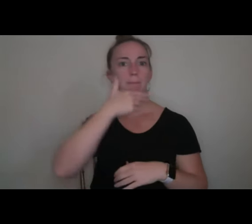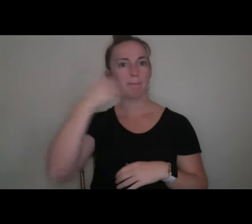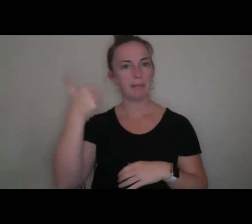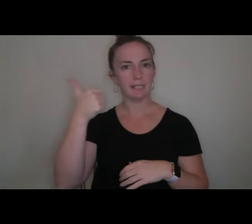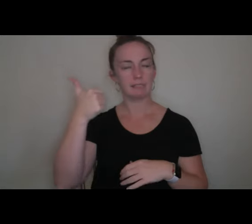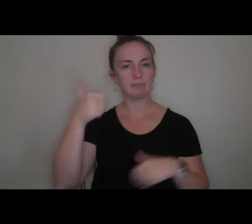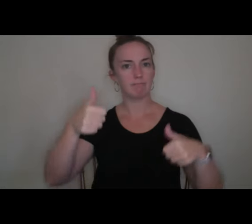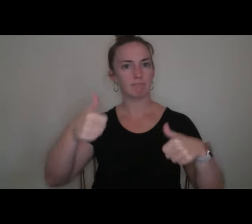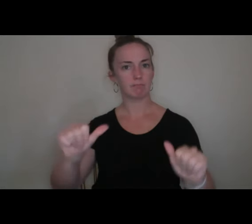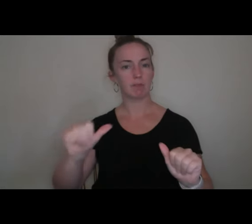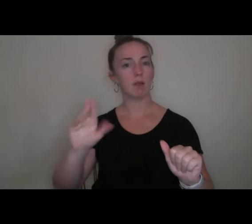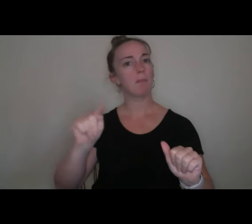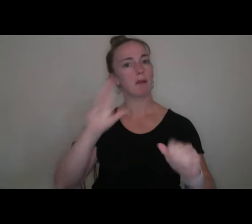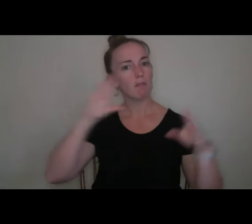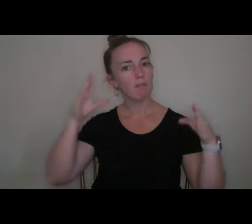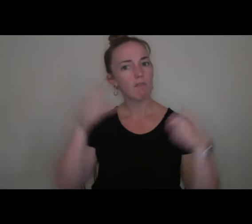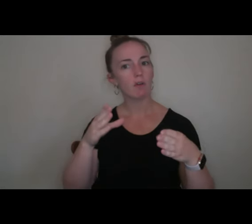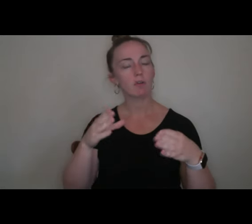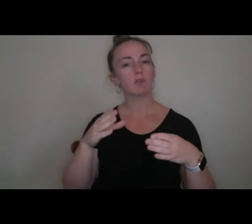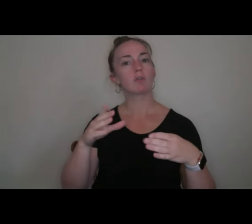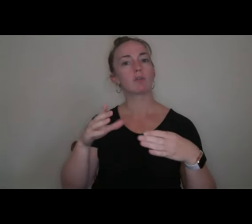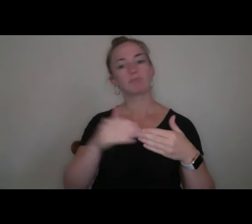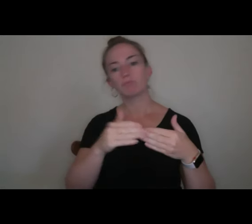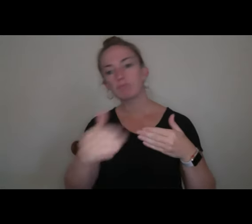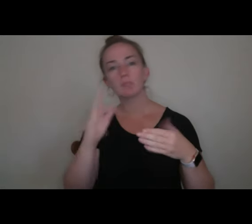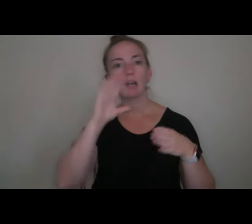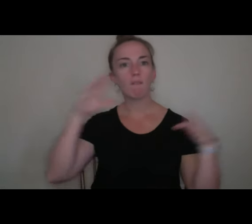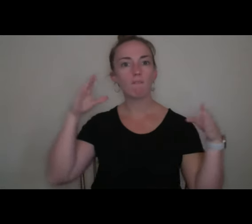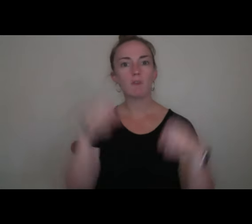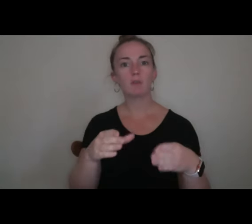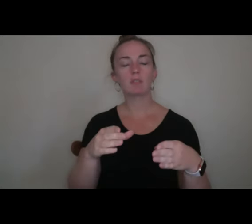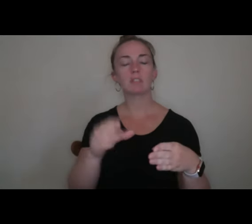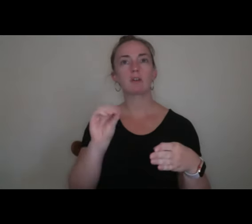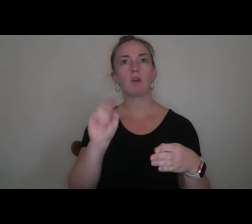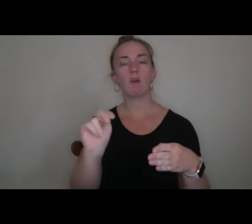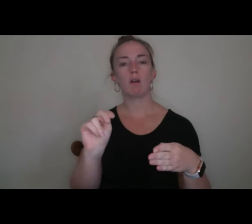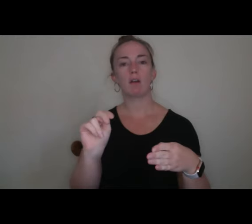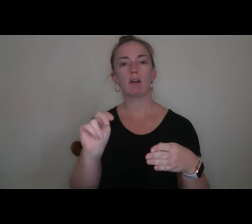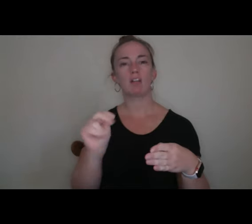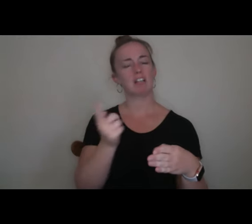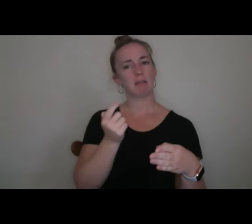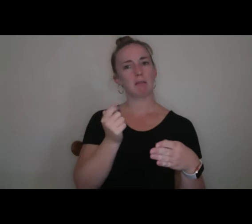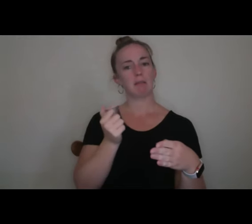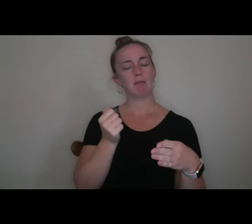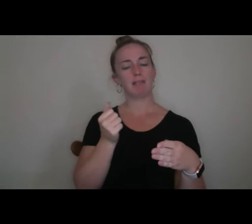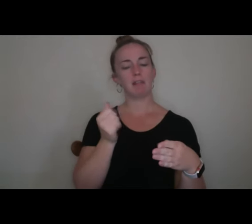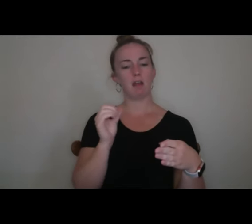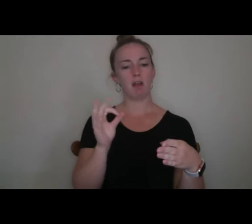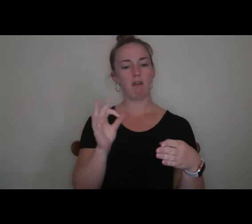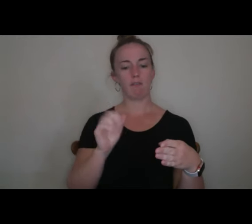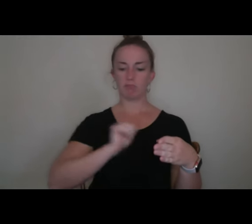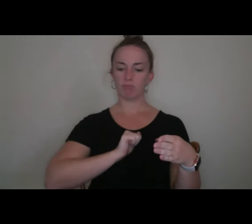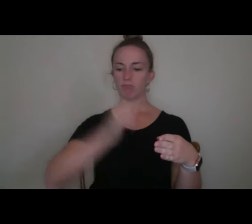But focus, as you go forward, on a little bit of self